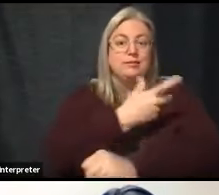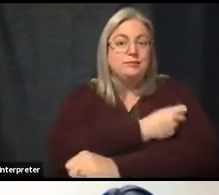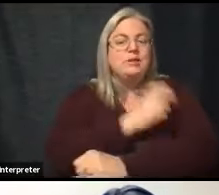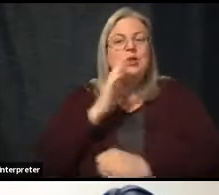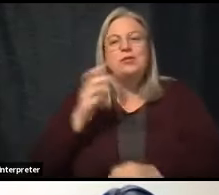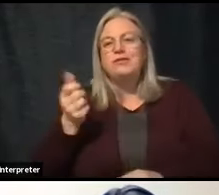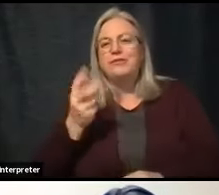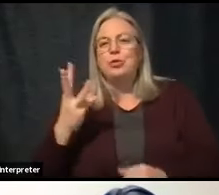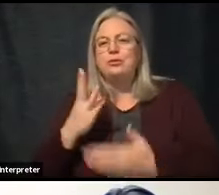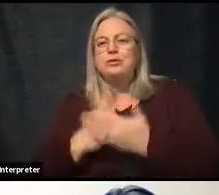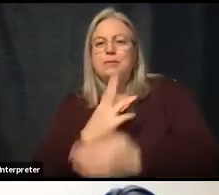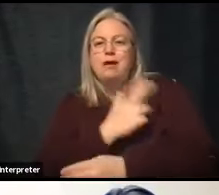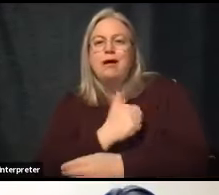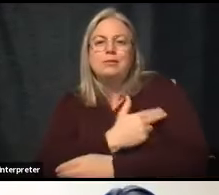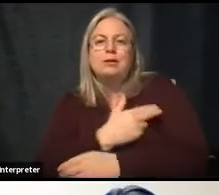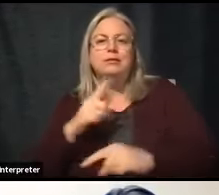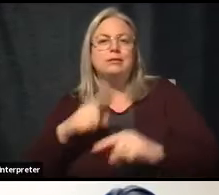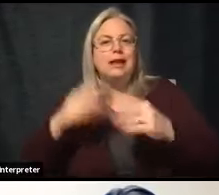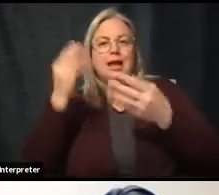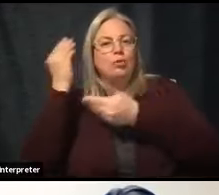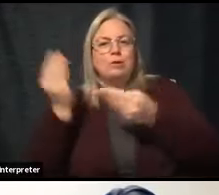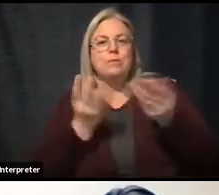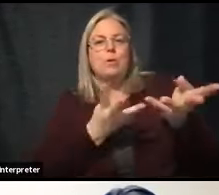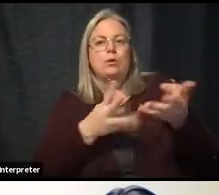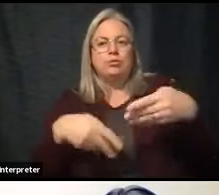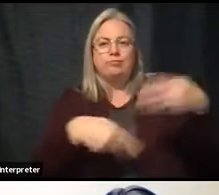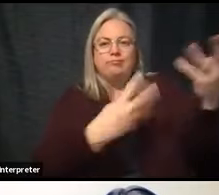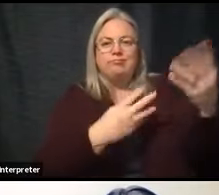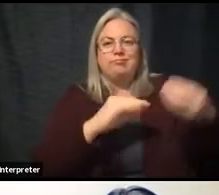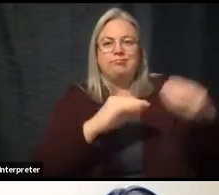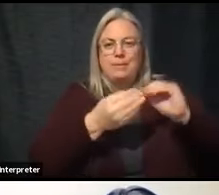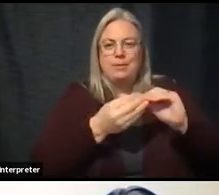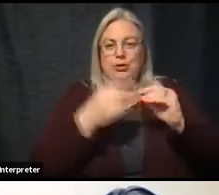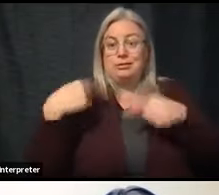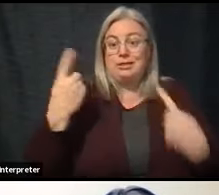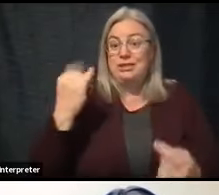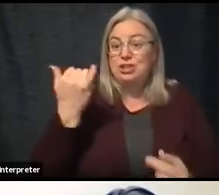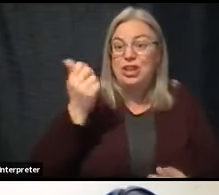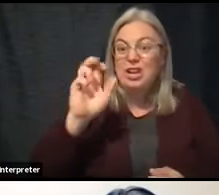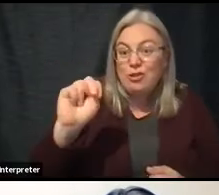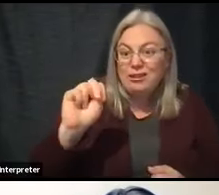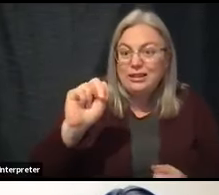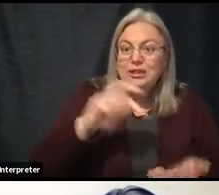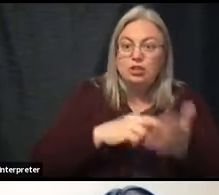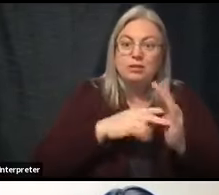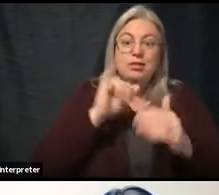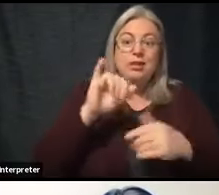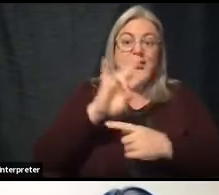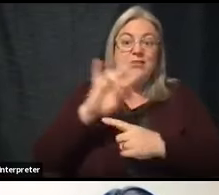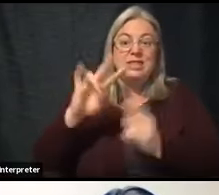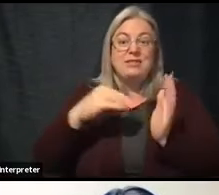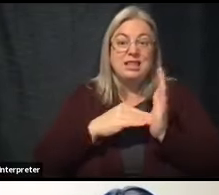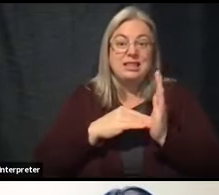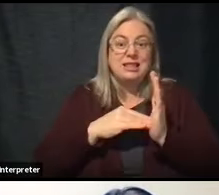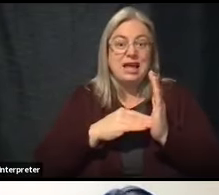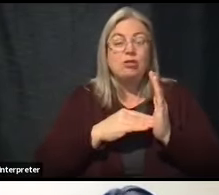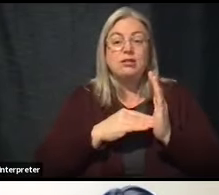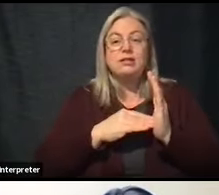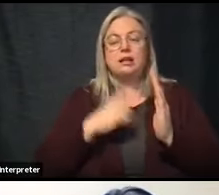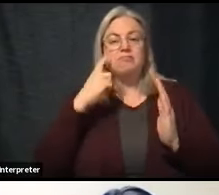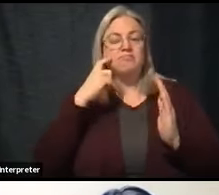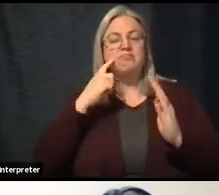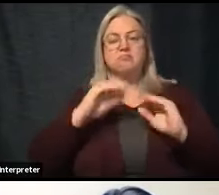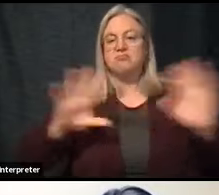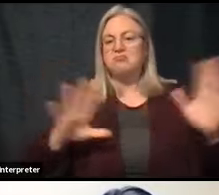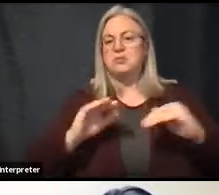our health systems have not been able to report into that system. So that number is on the other side of 80,000, no